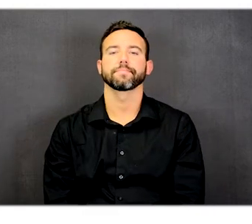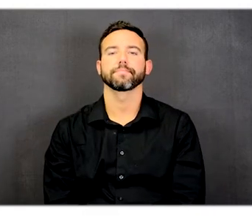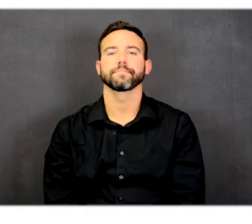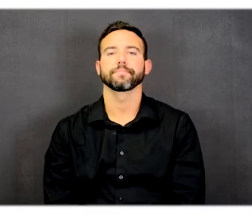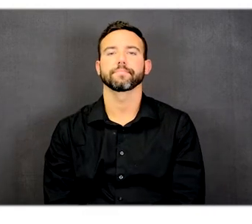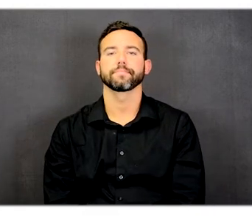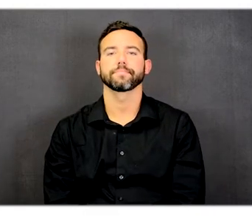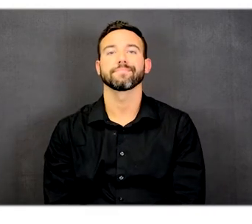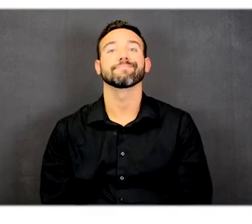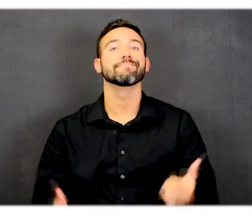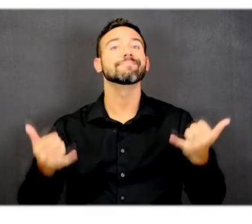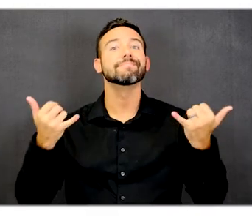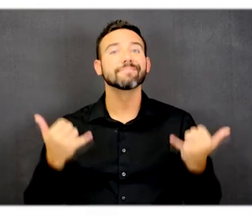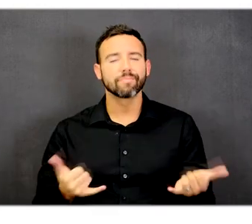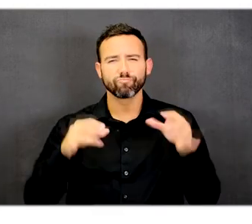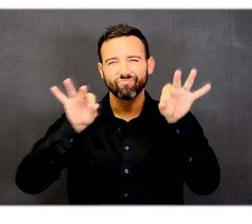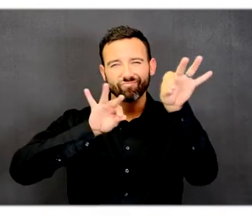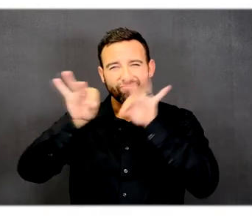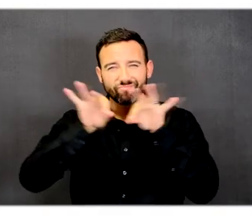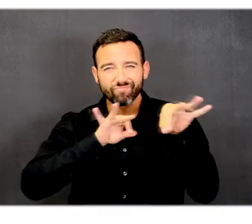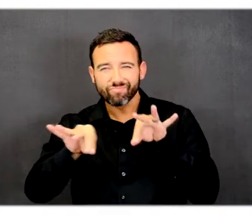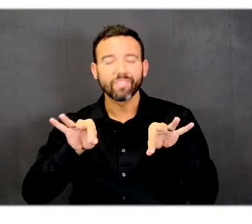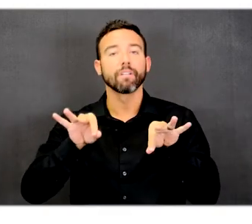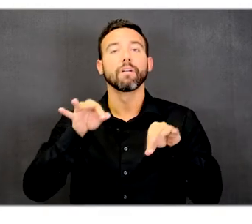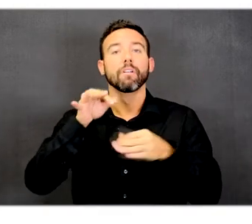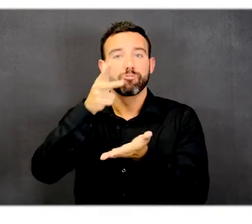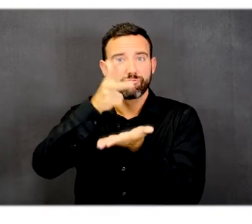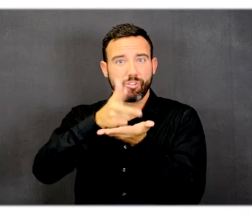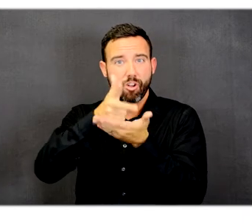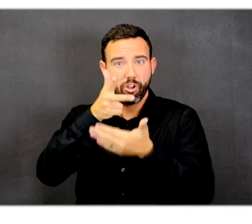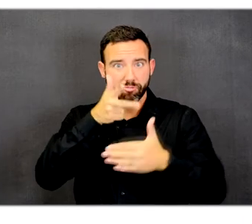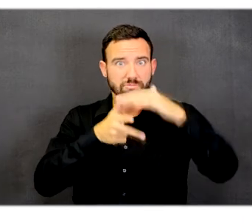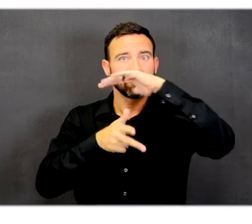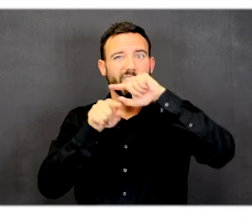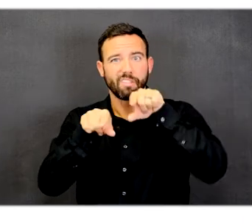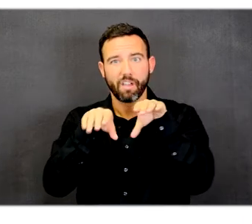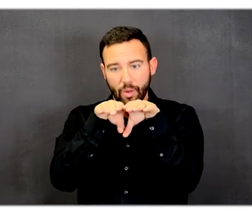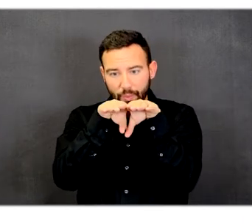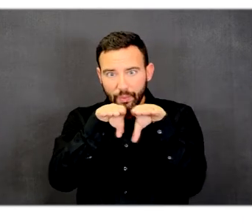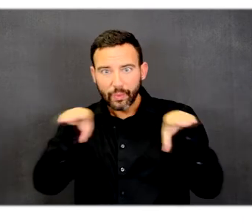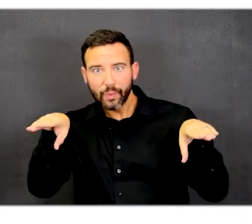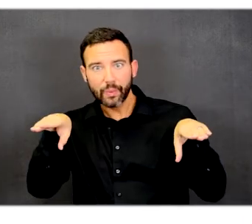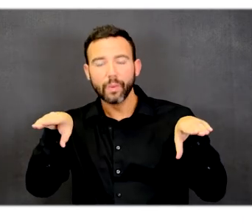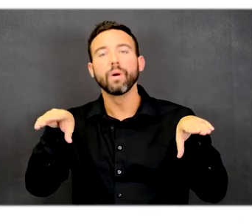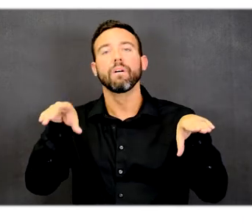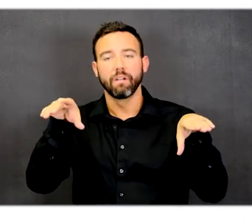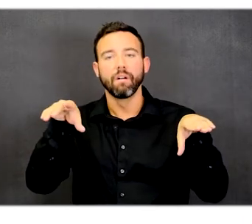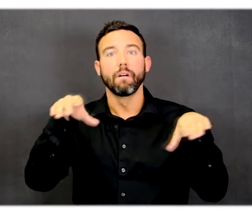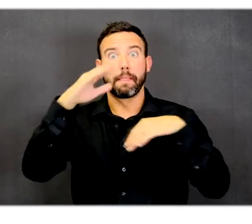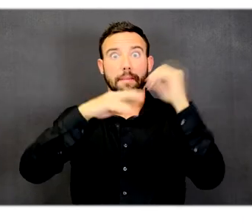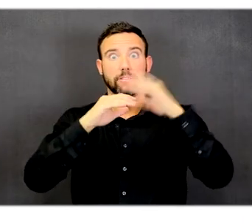The next slide describes the main level of the parking garage located towards the exterior of the building.